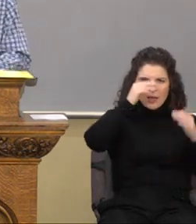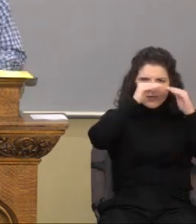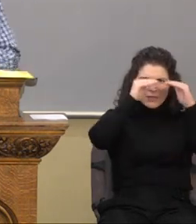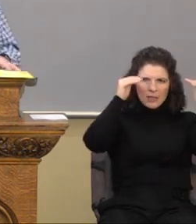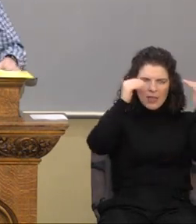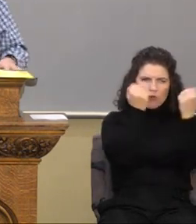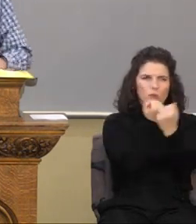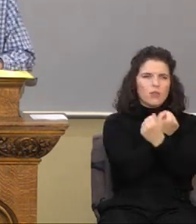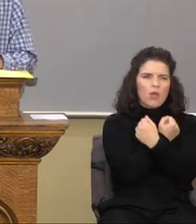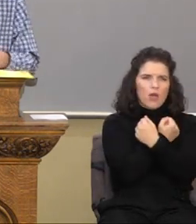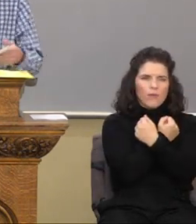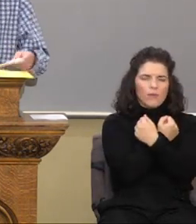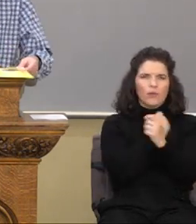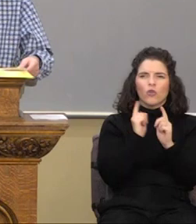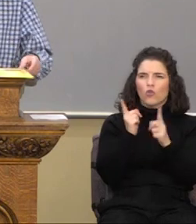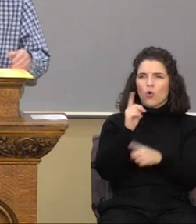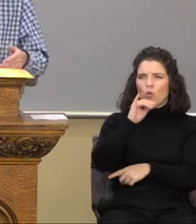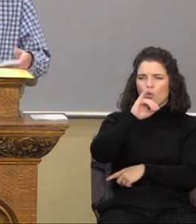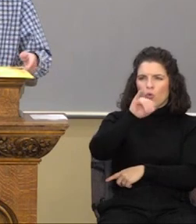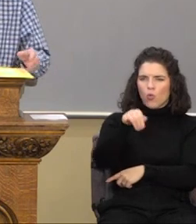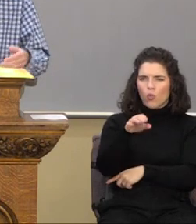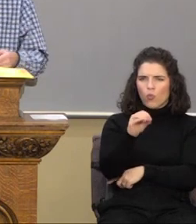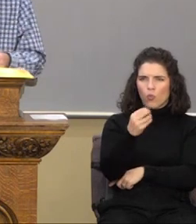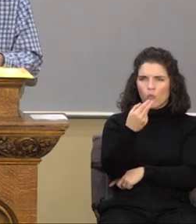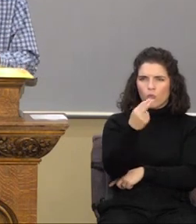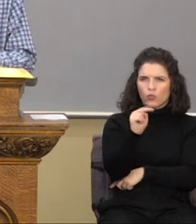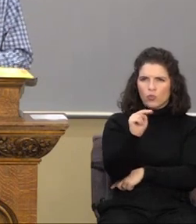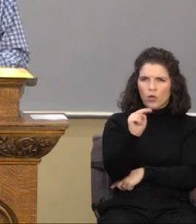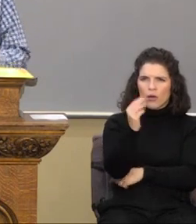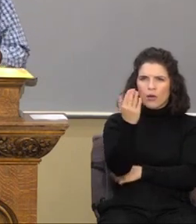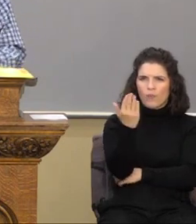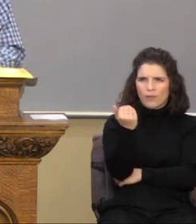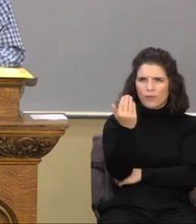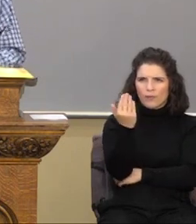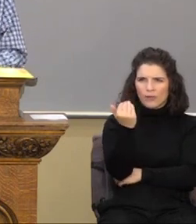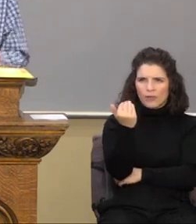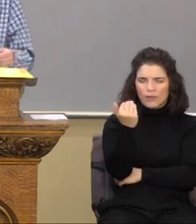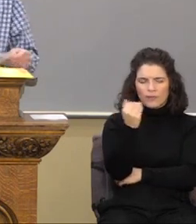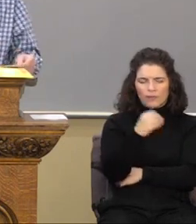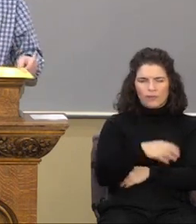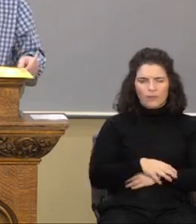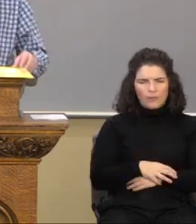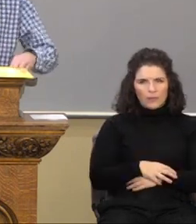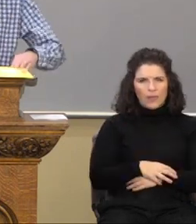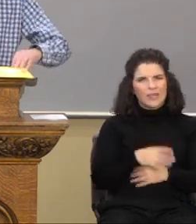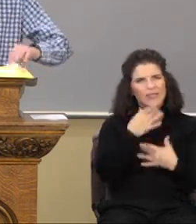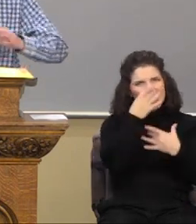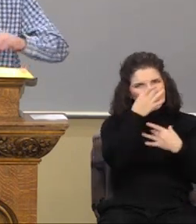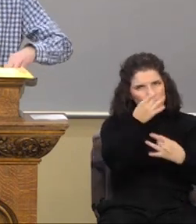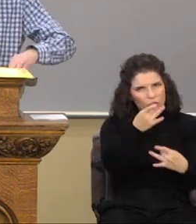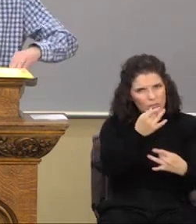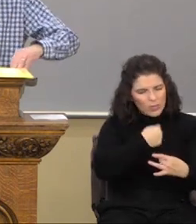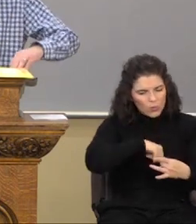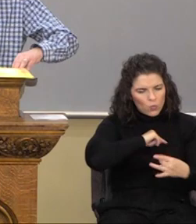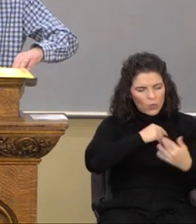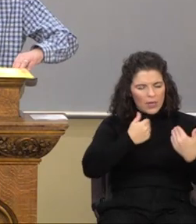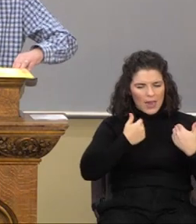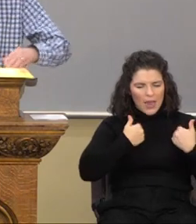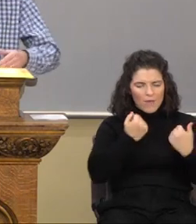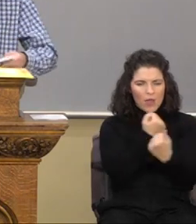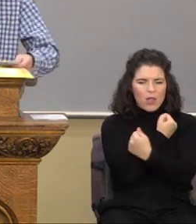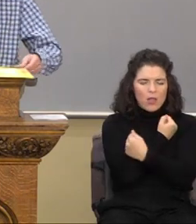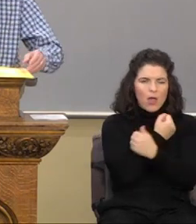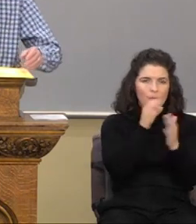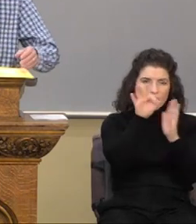chapter 15, OK? John chapter 15. And interesting, we have a love formula here in John chapter 15.